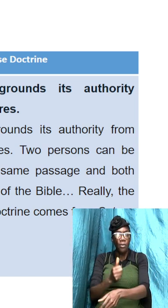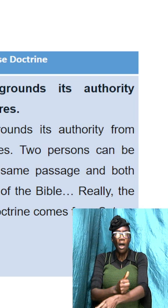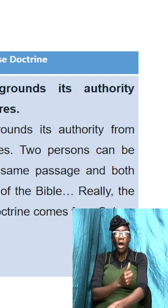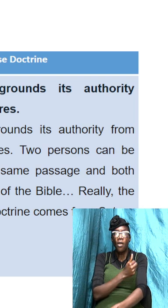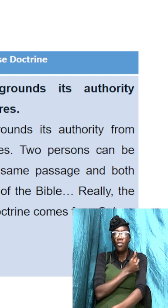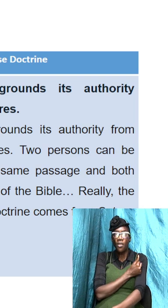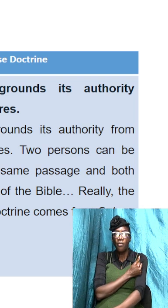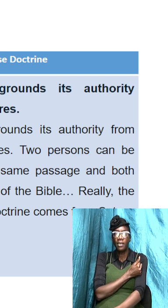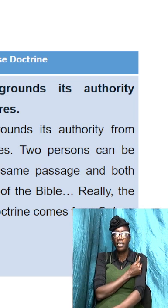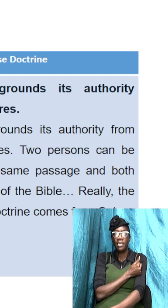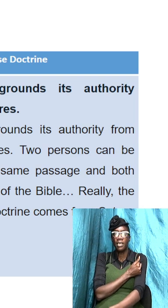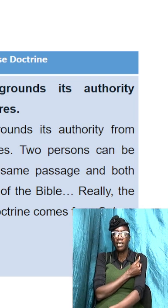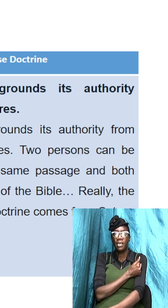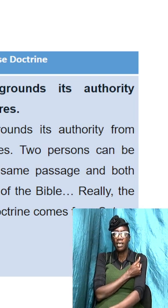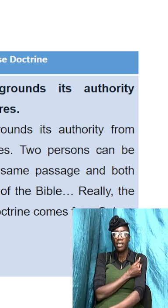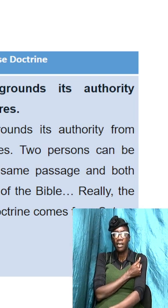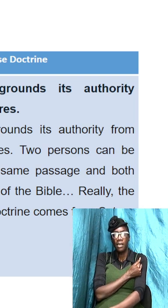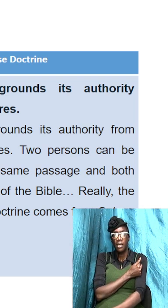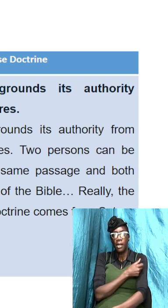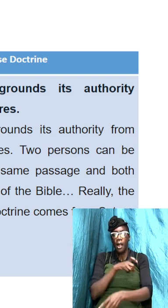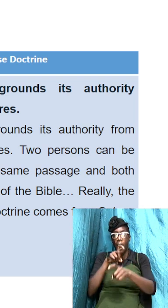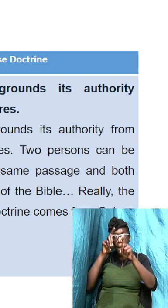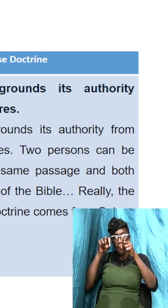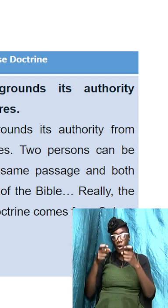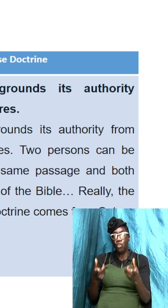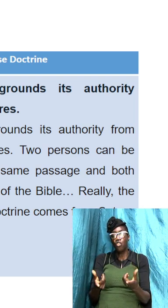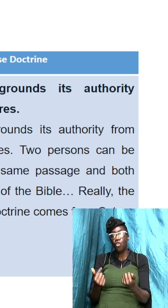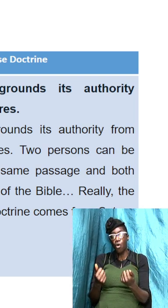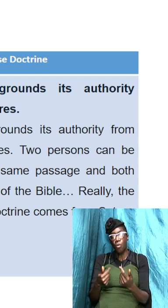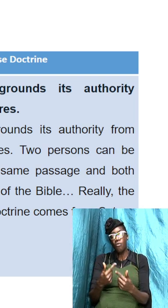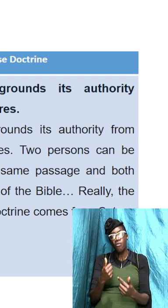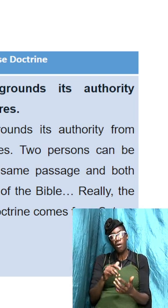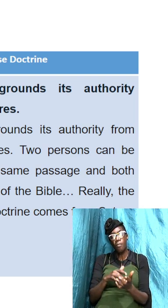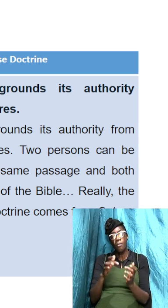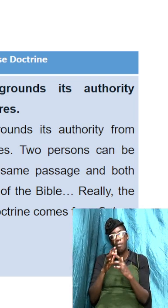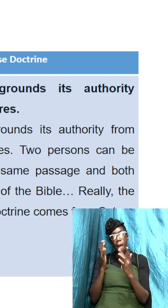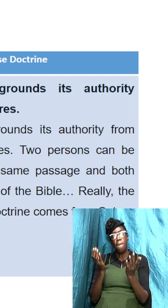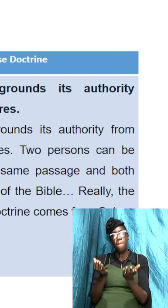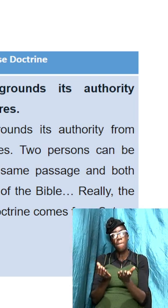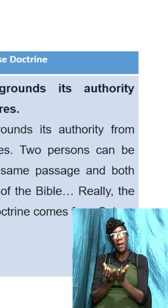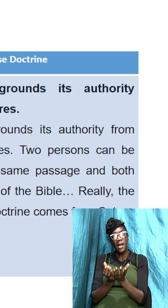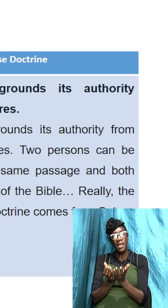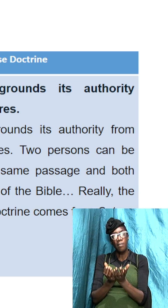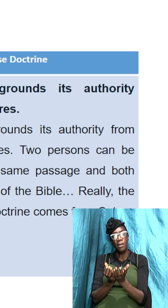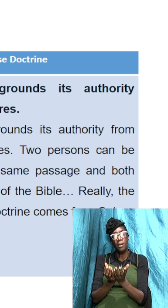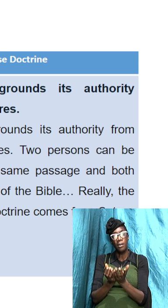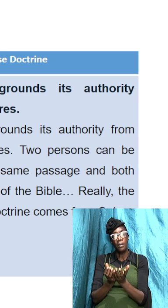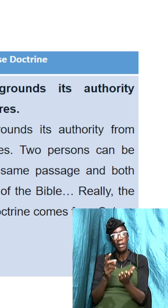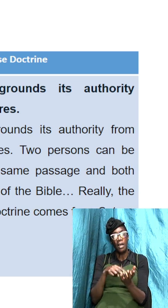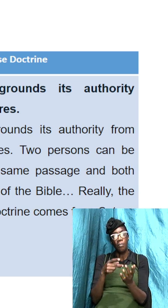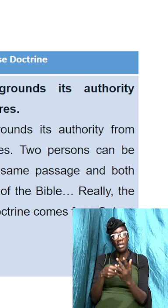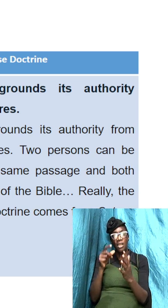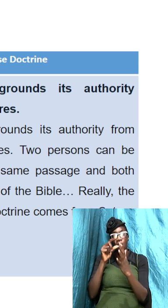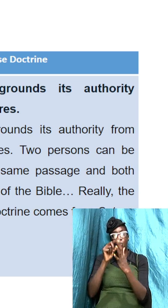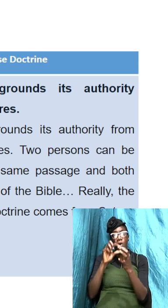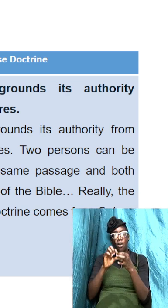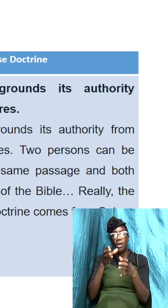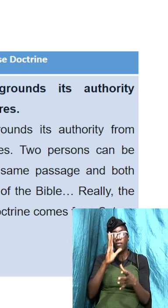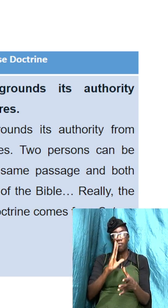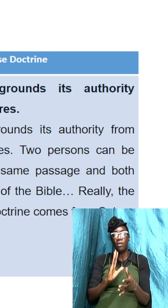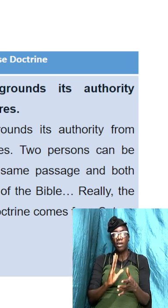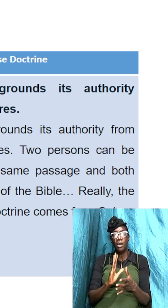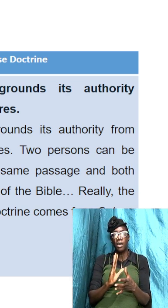and the authority most comes from scriptures which is the word of God